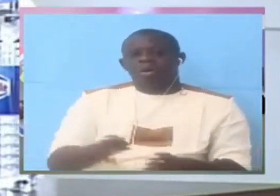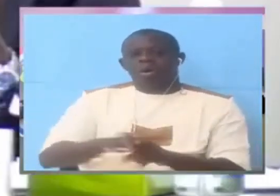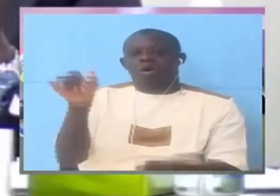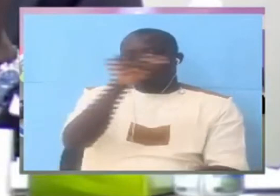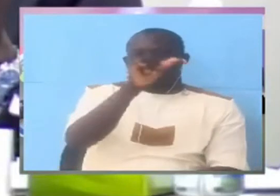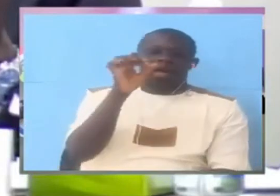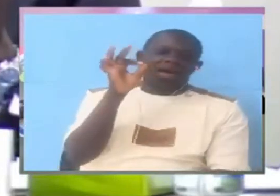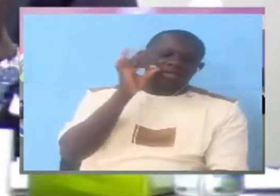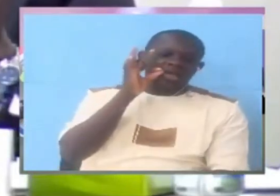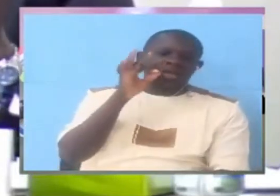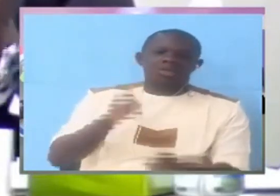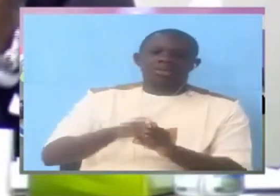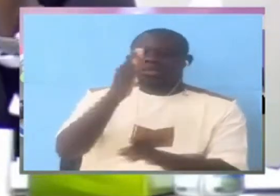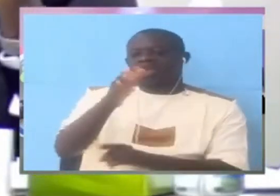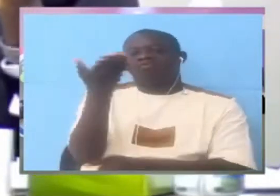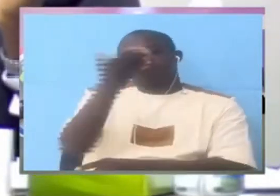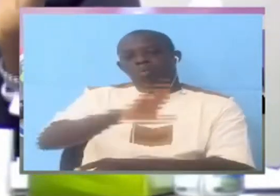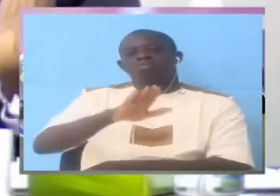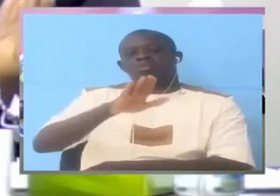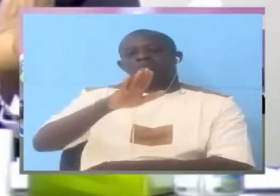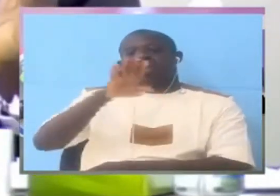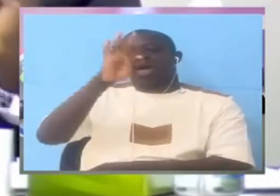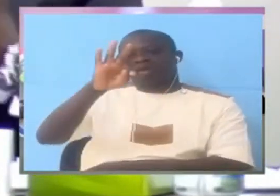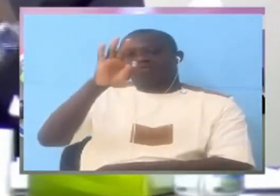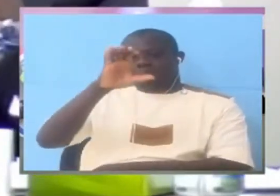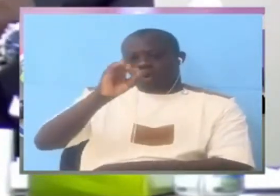Is read from the Fodebari hymn book